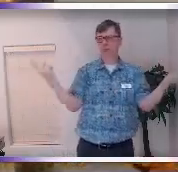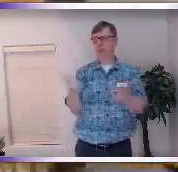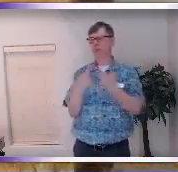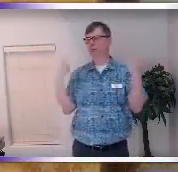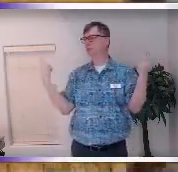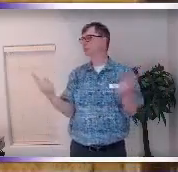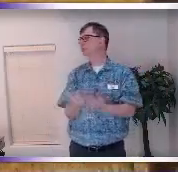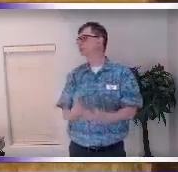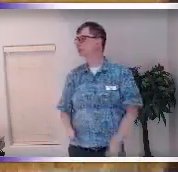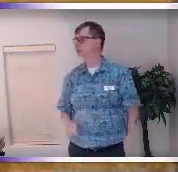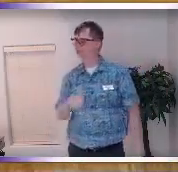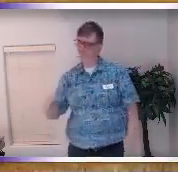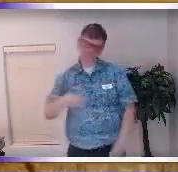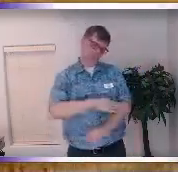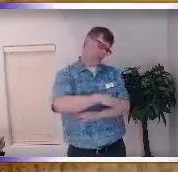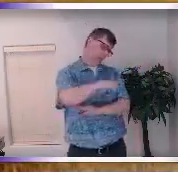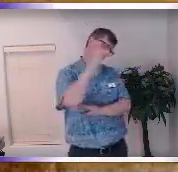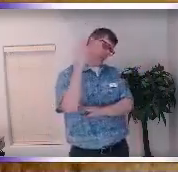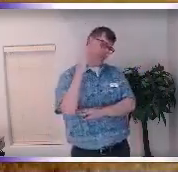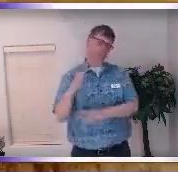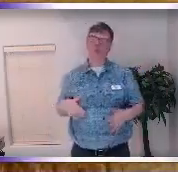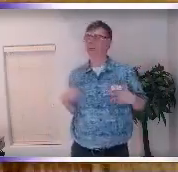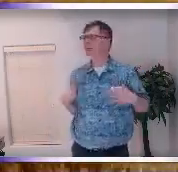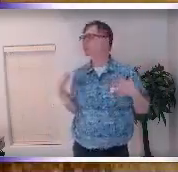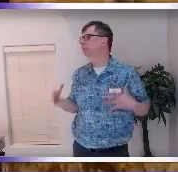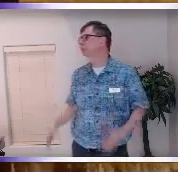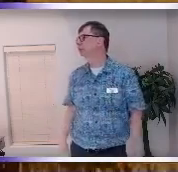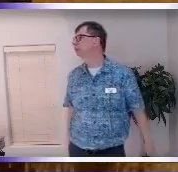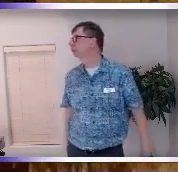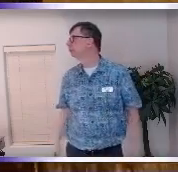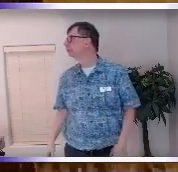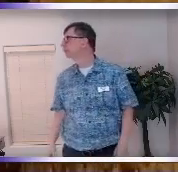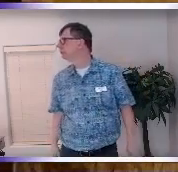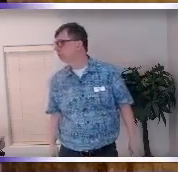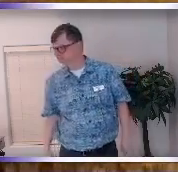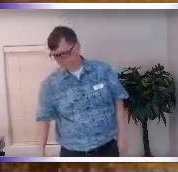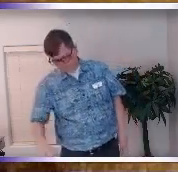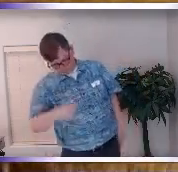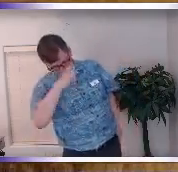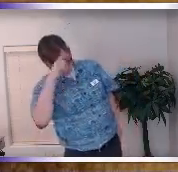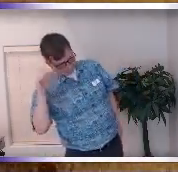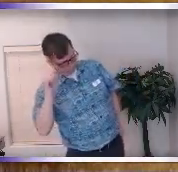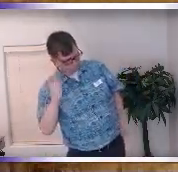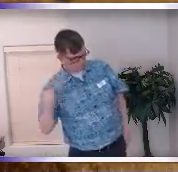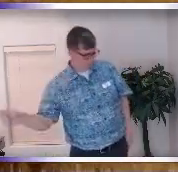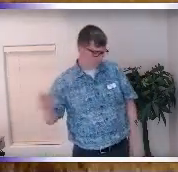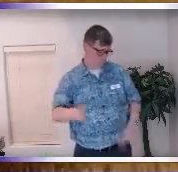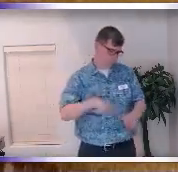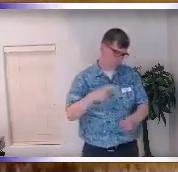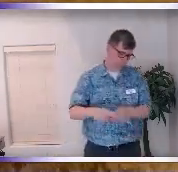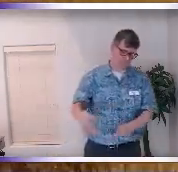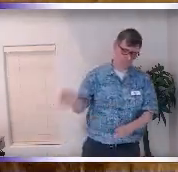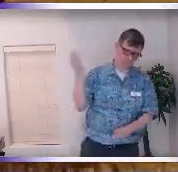the mundane the everyday life that we all live the all the cards that we've dealt and that we recognize in each person that I've been